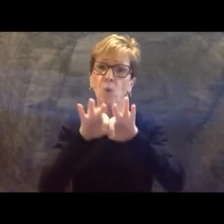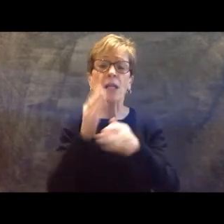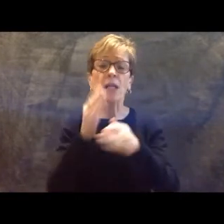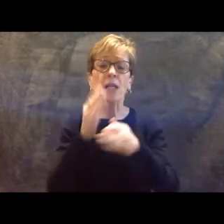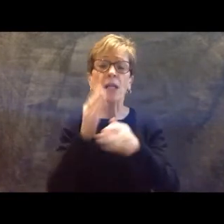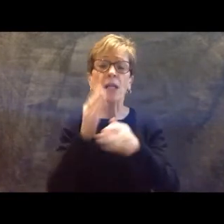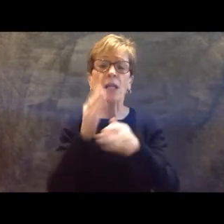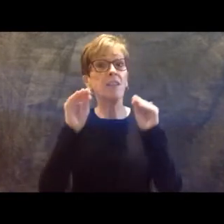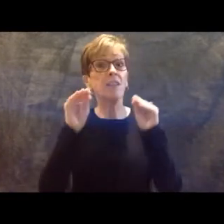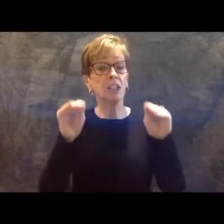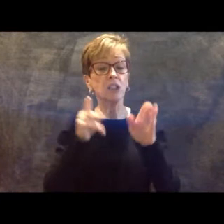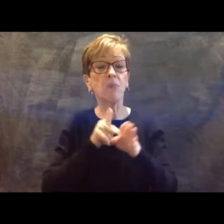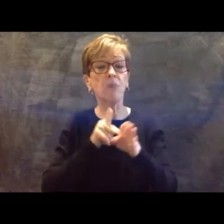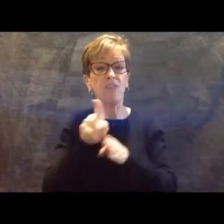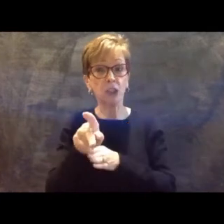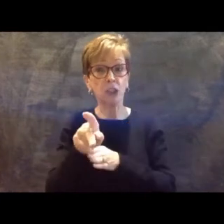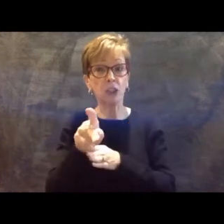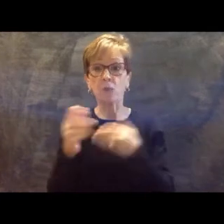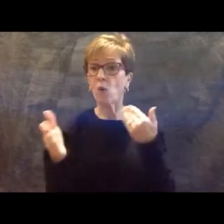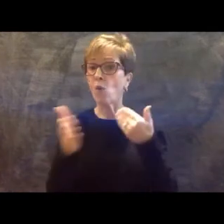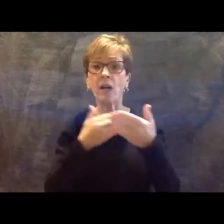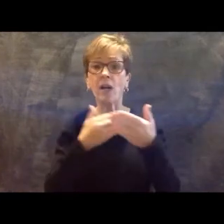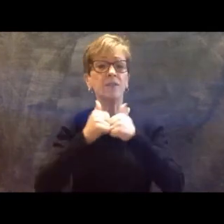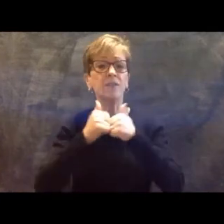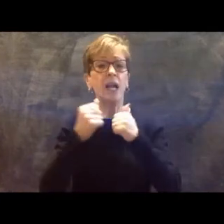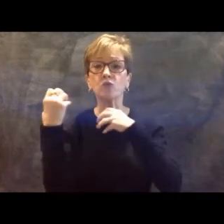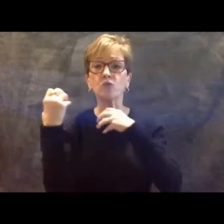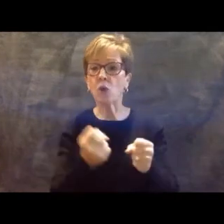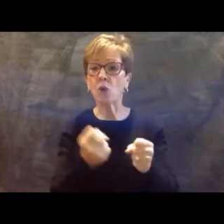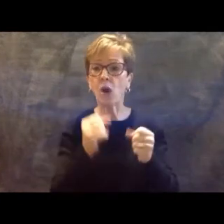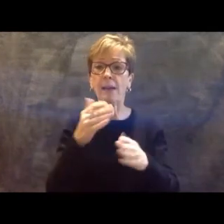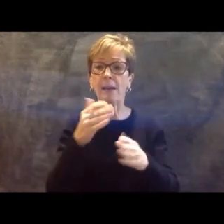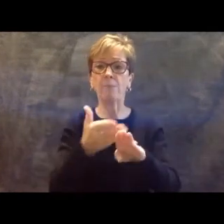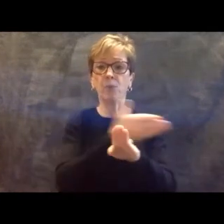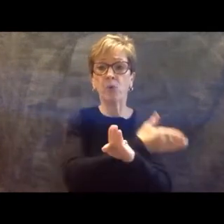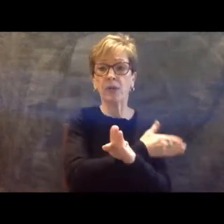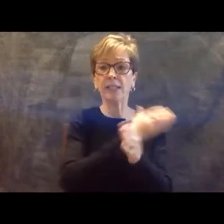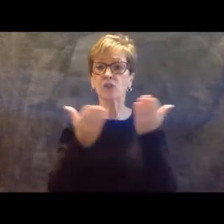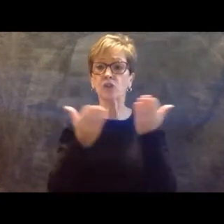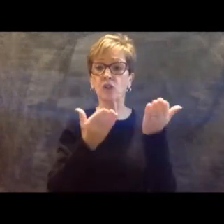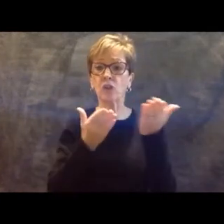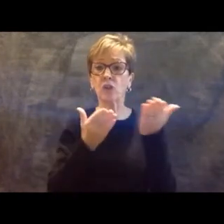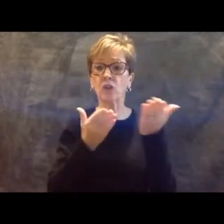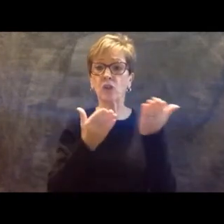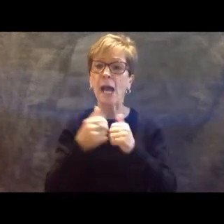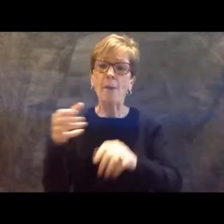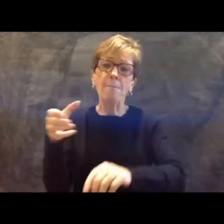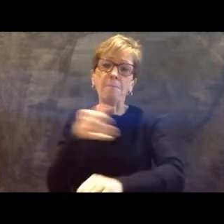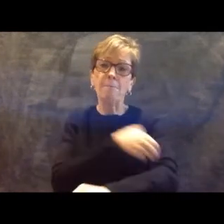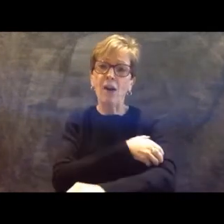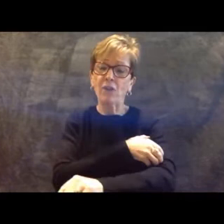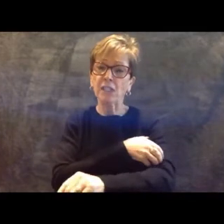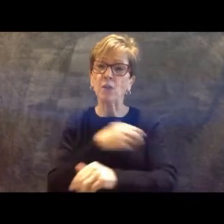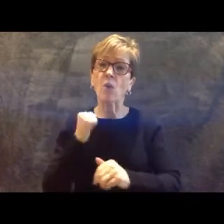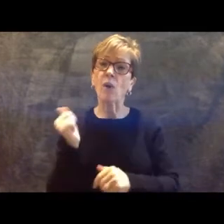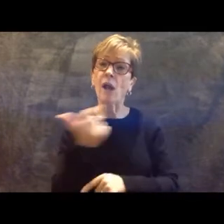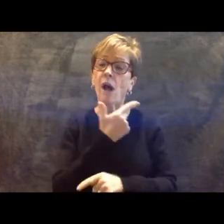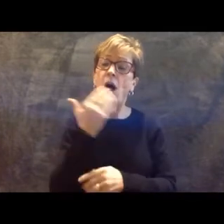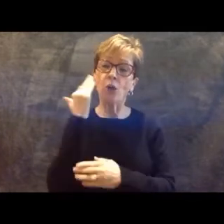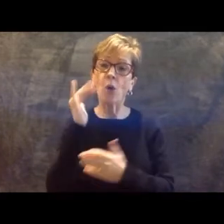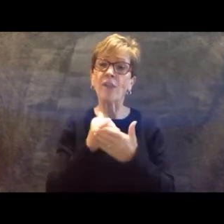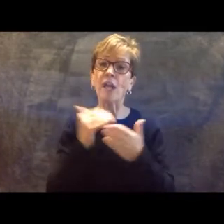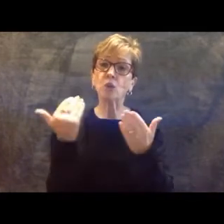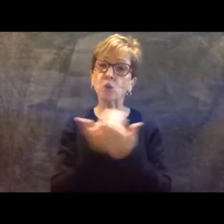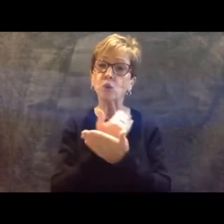as well. But regardless of how strong that pre-service experience, how powerful it was, we all know that new teachers still are